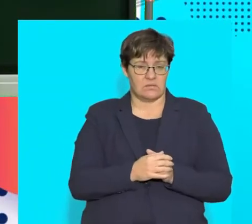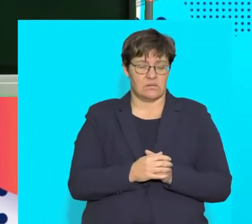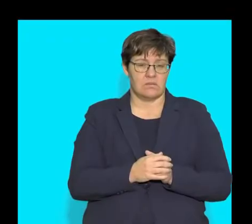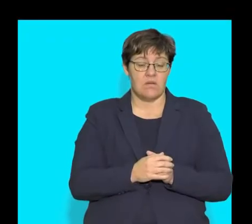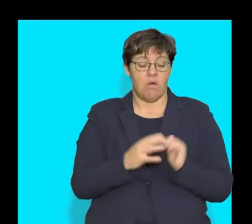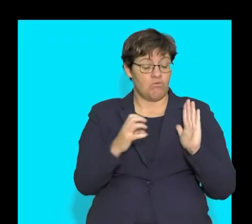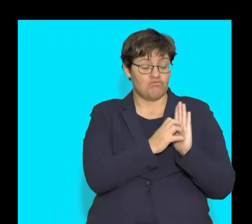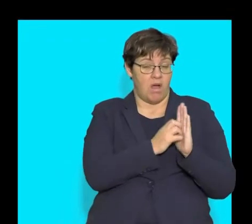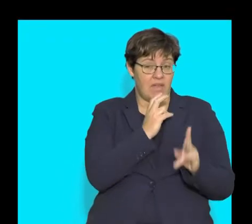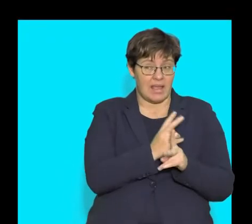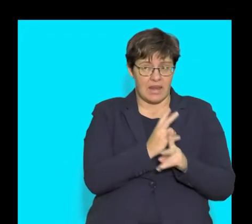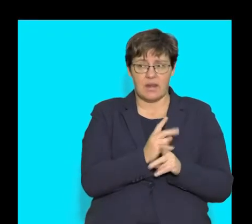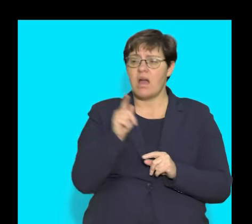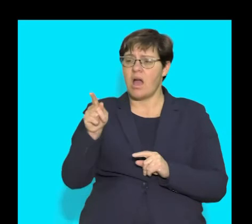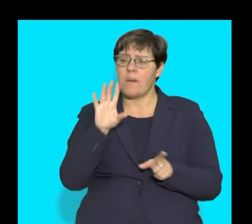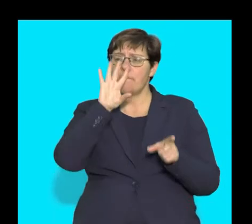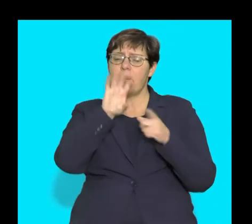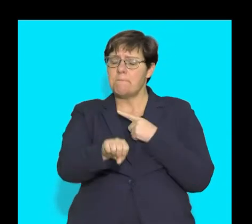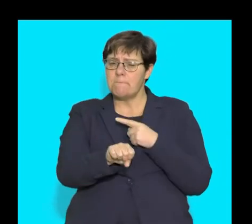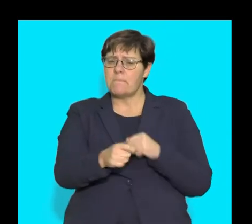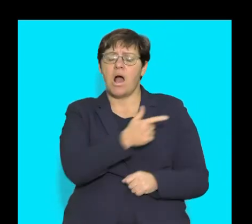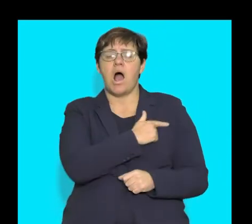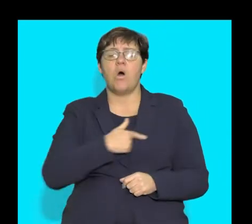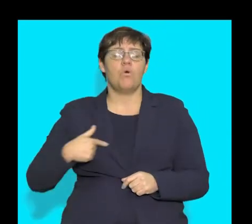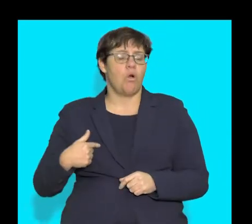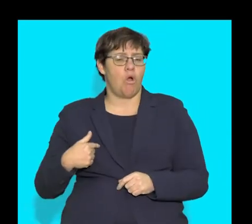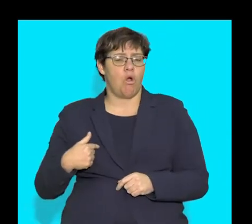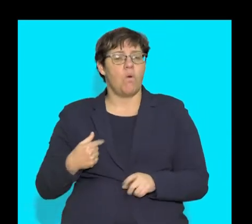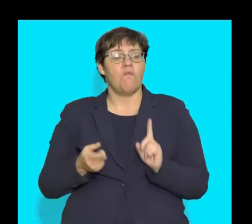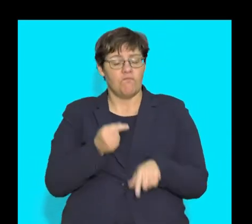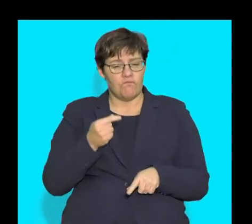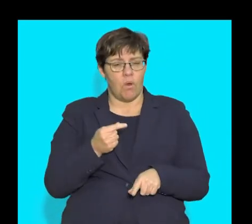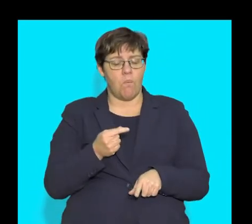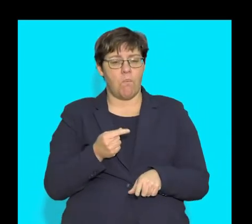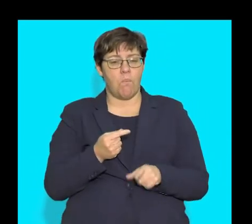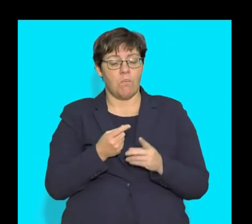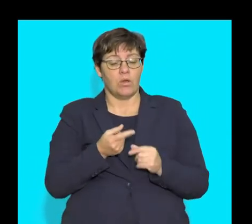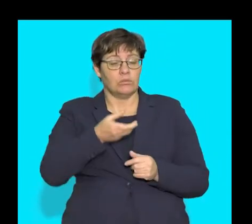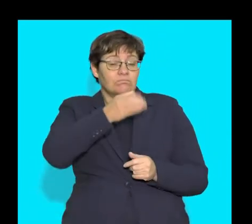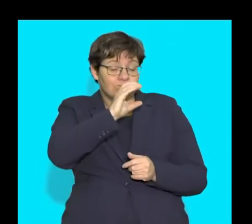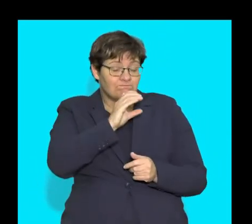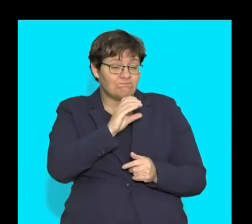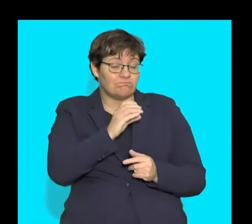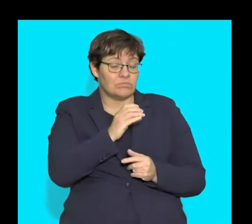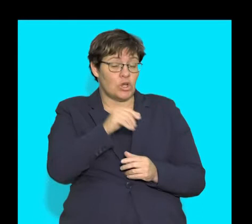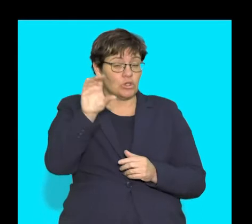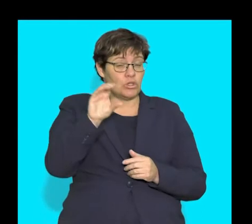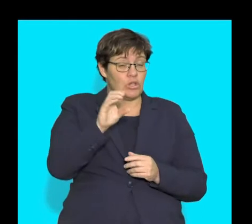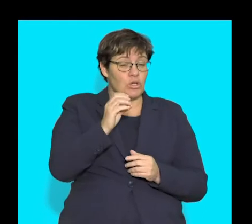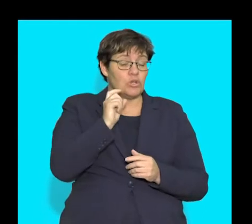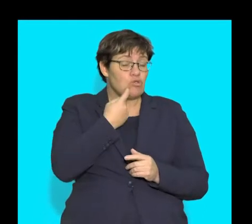From the graph again, determine how long it would take for the glucose concentration of the following.